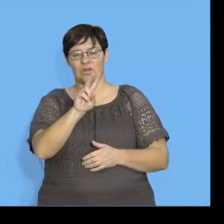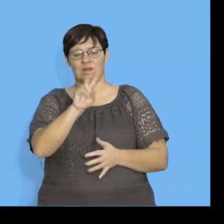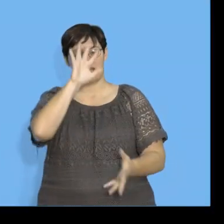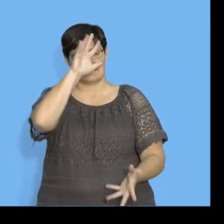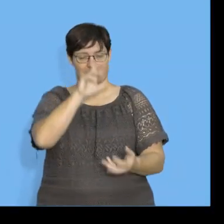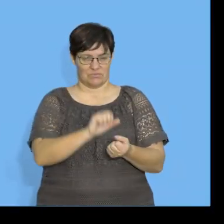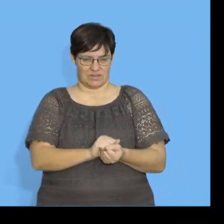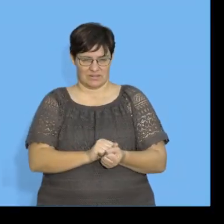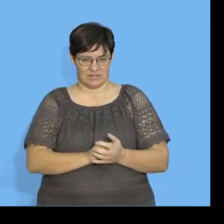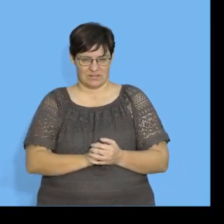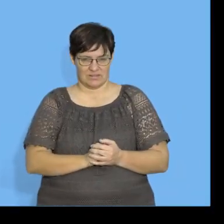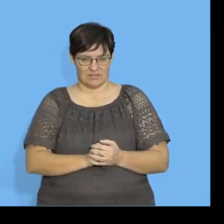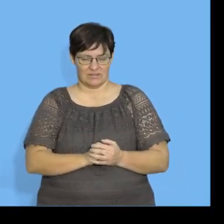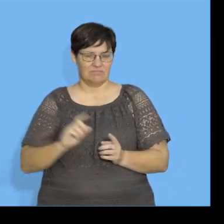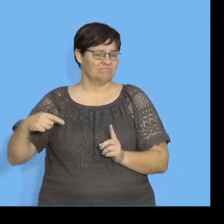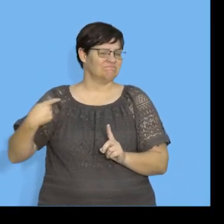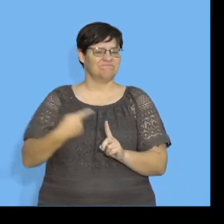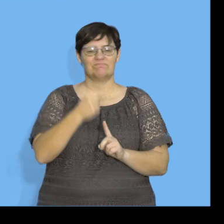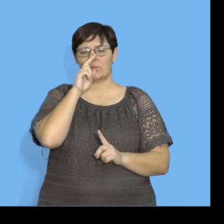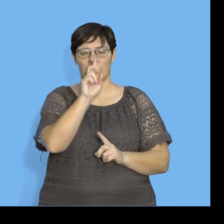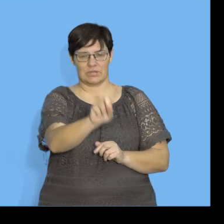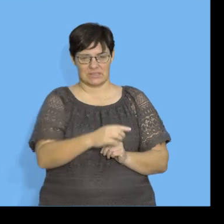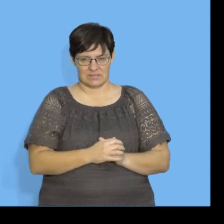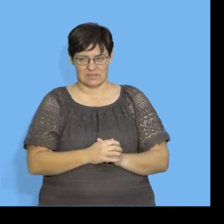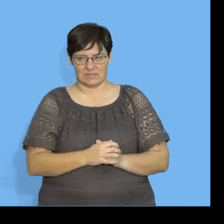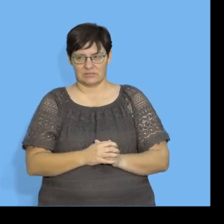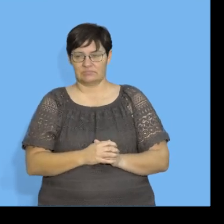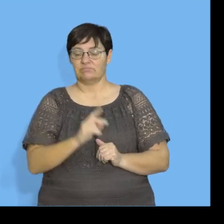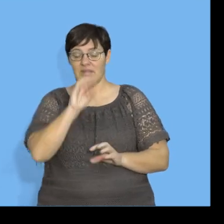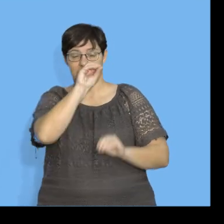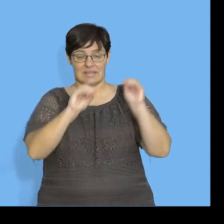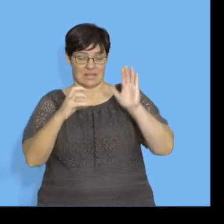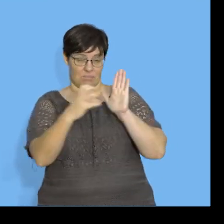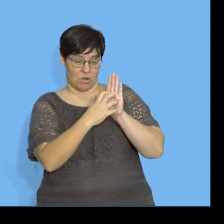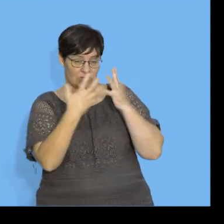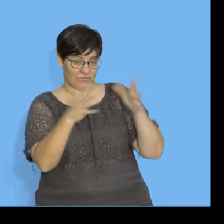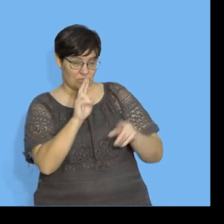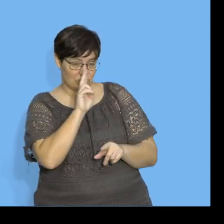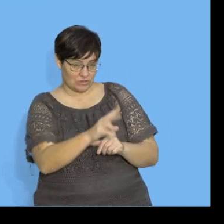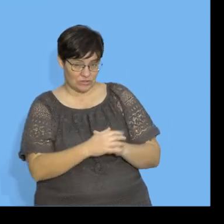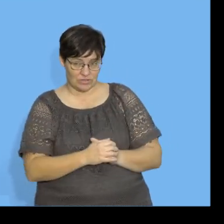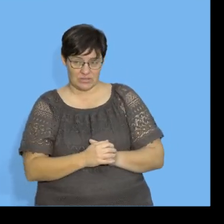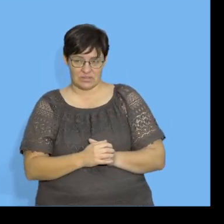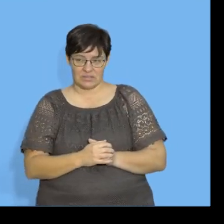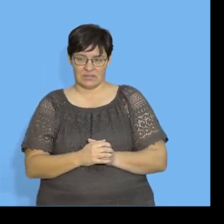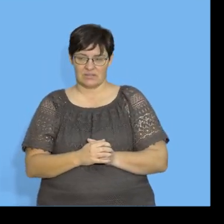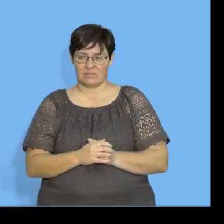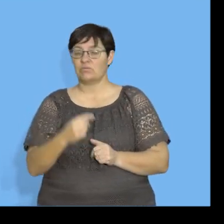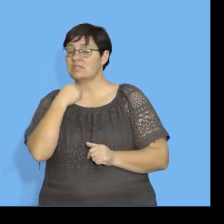So, let's look at now at our summary, what we've looked at, guys, now. So, we have looked at the scatter plot,